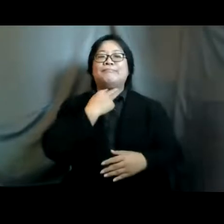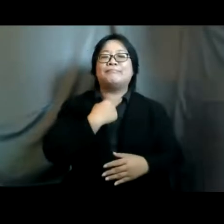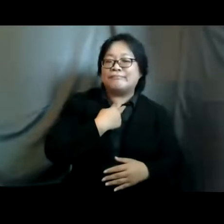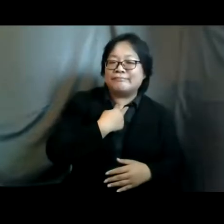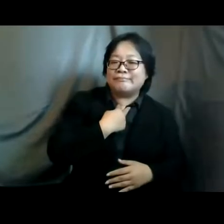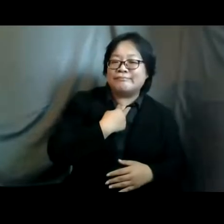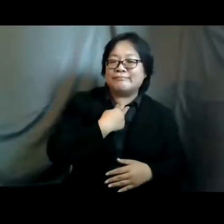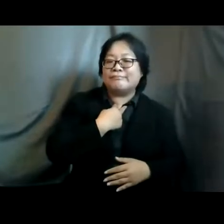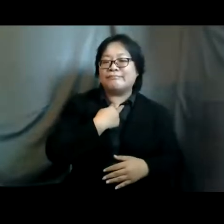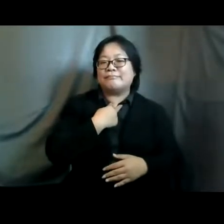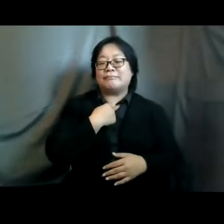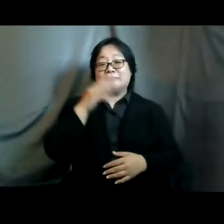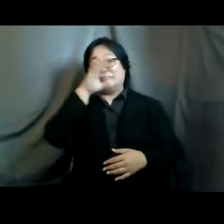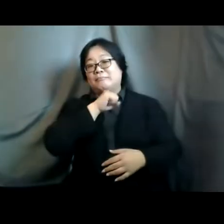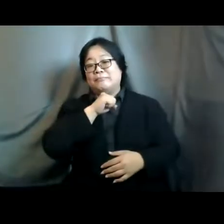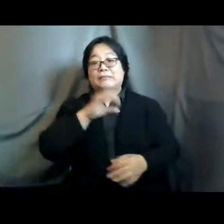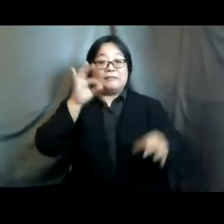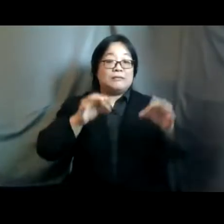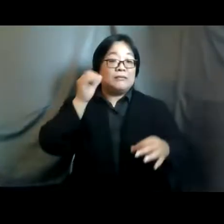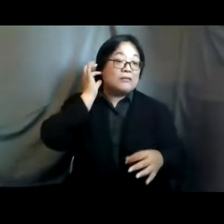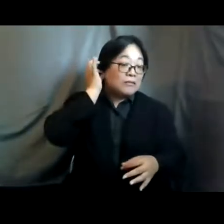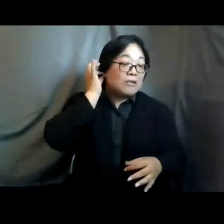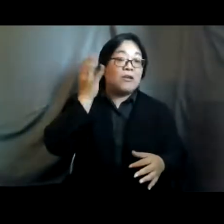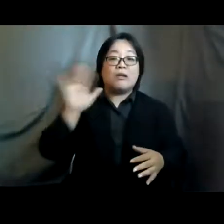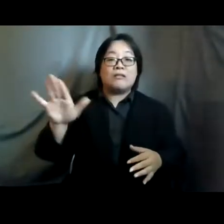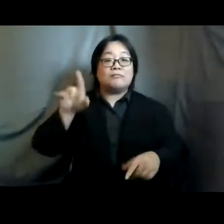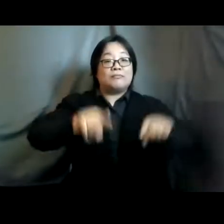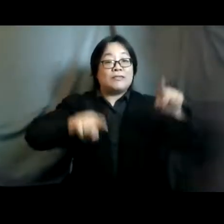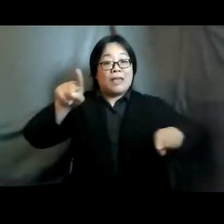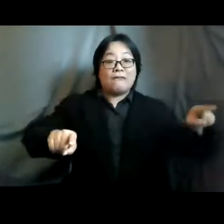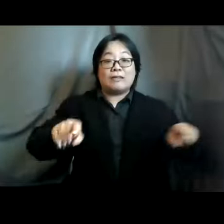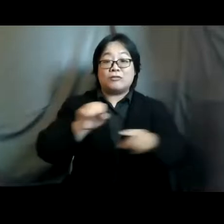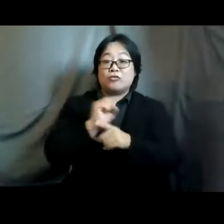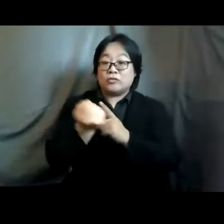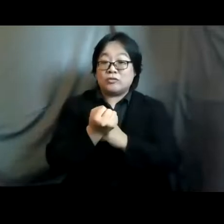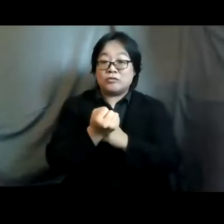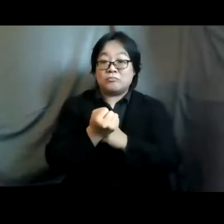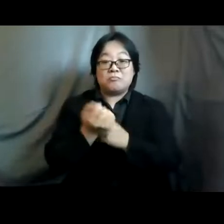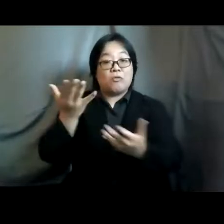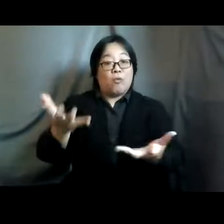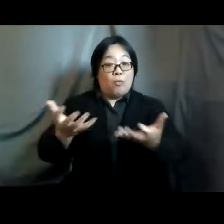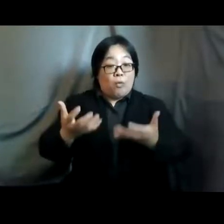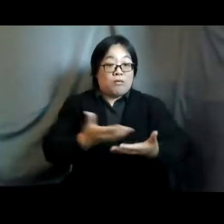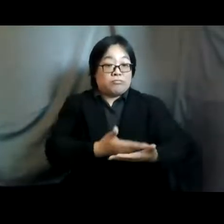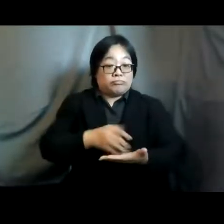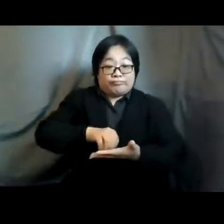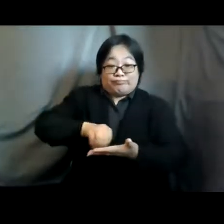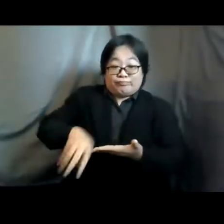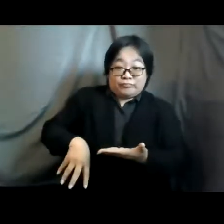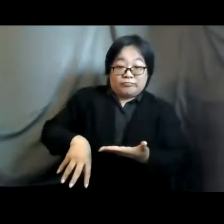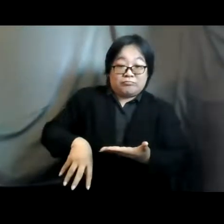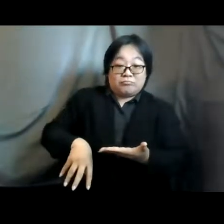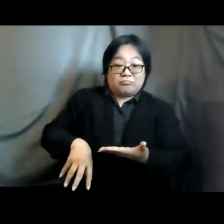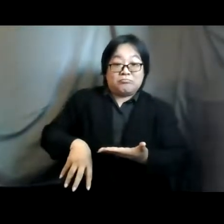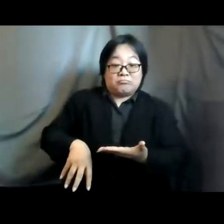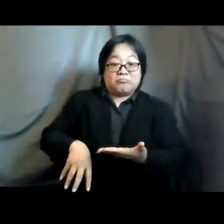saying is that if a woman because of her diverse situation opts to terminate a pregnancy she should not